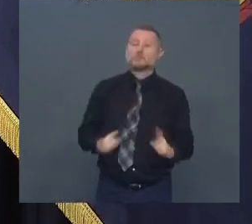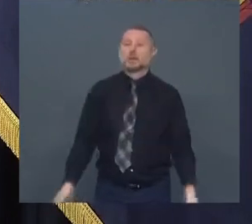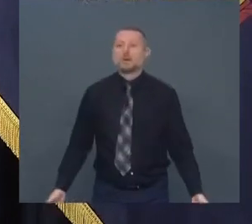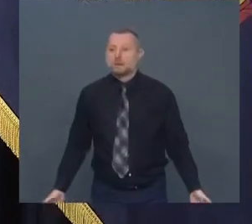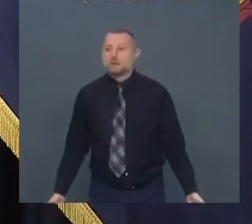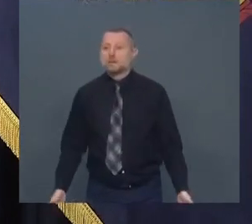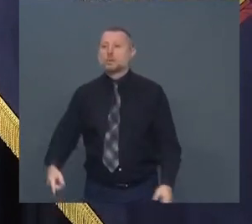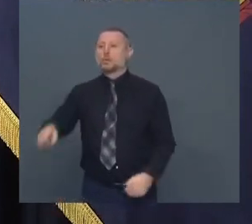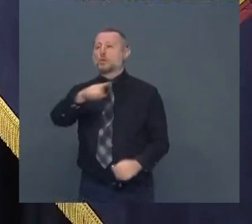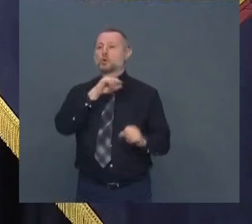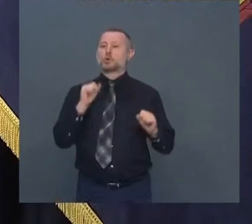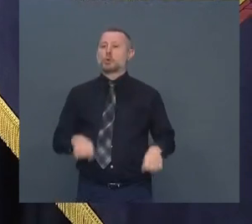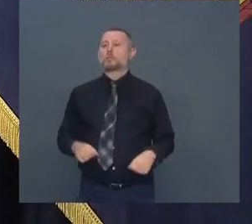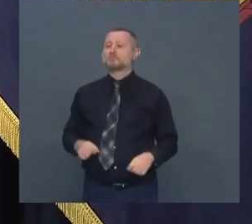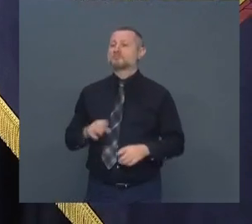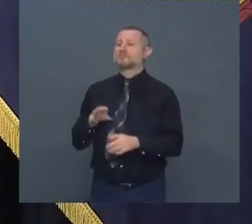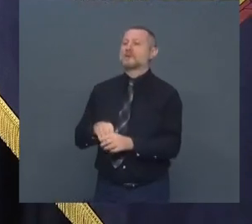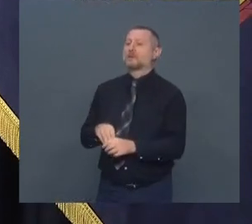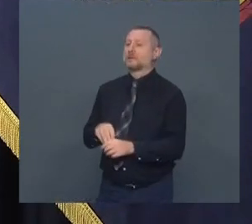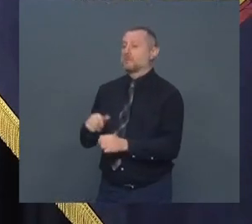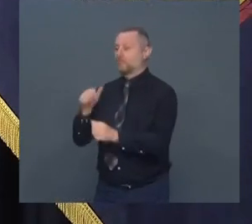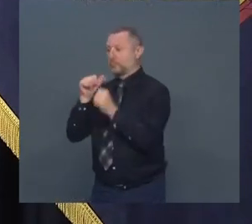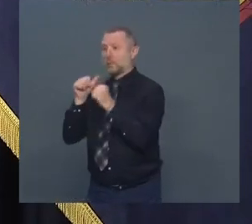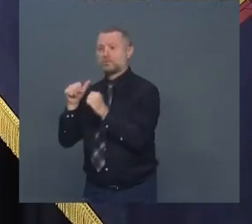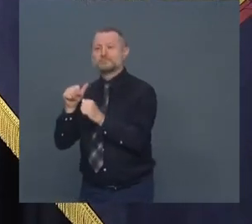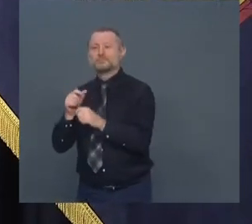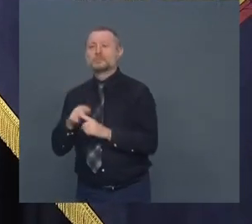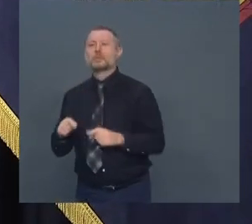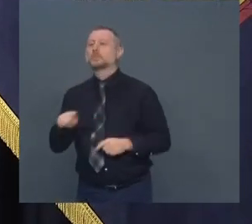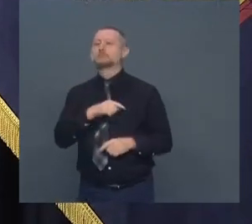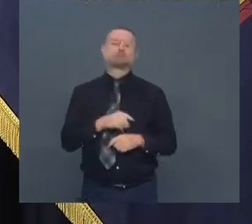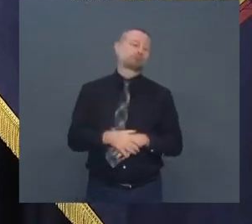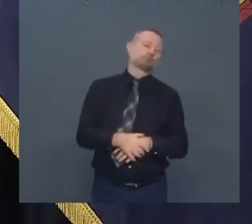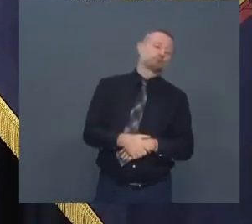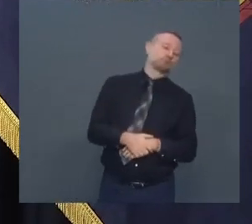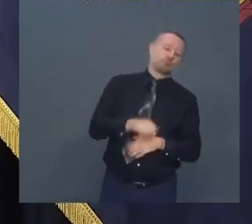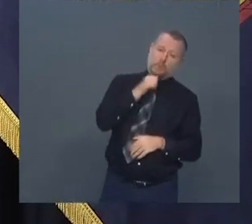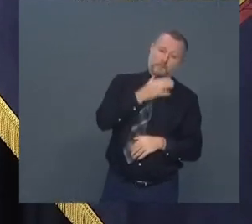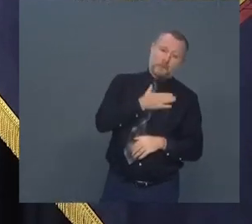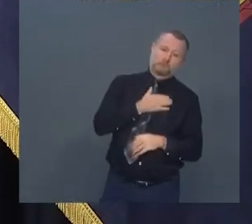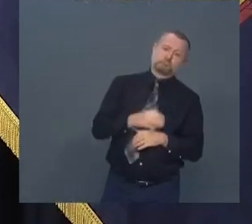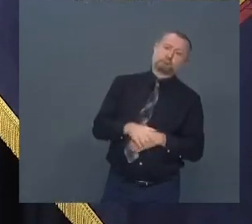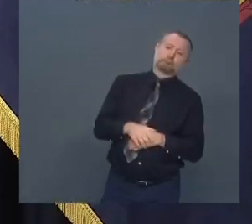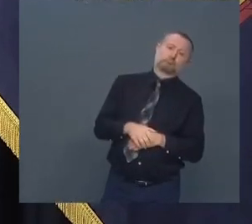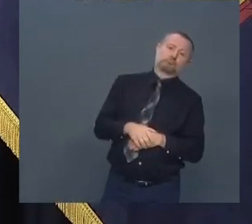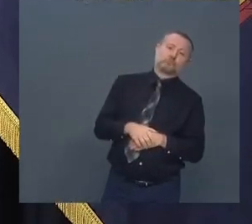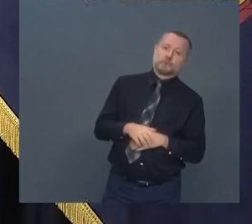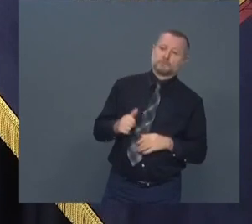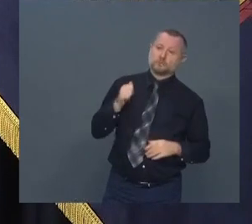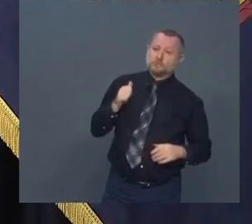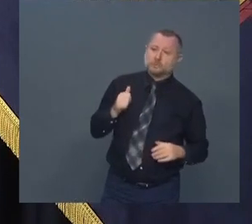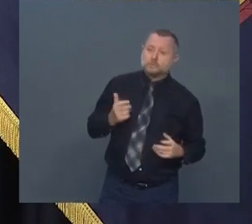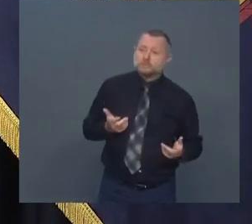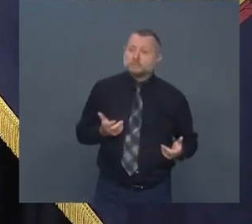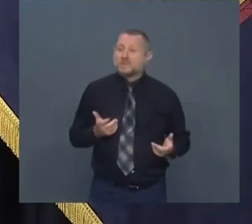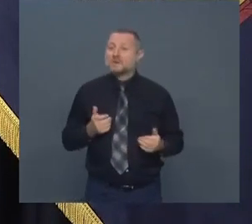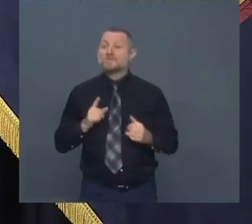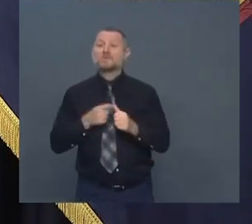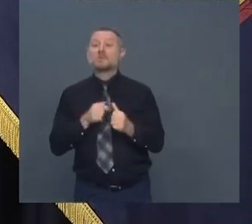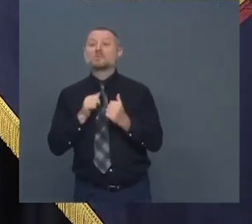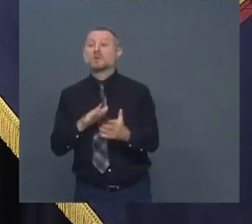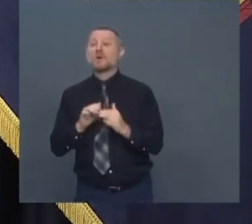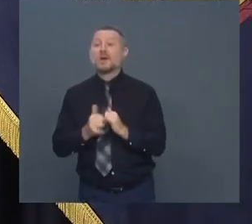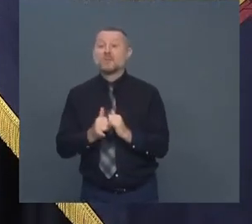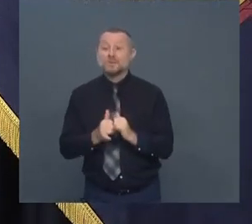could have been doing the bars too and they didn't and the only mechanism that New York City is